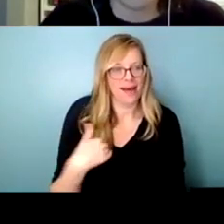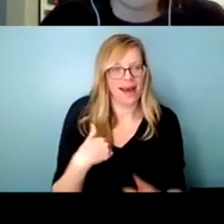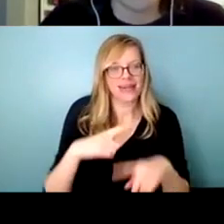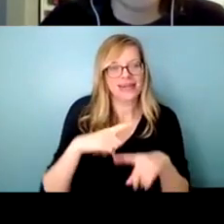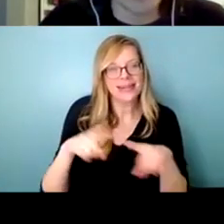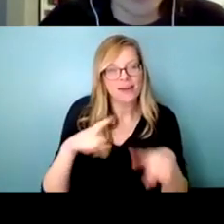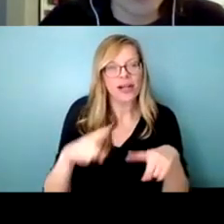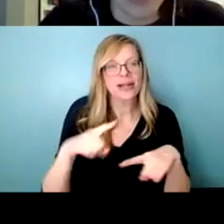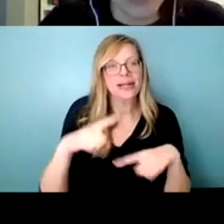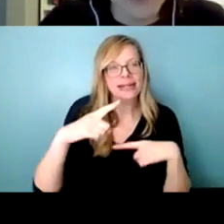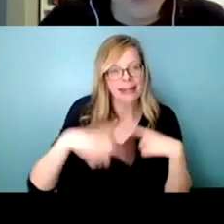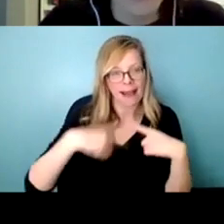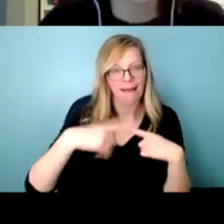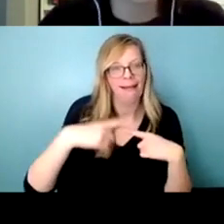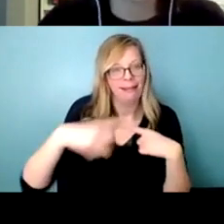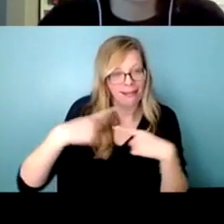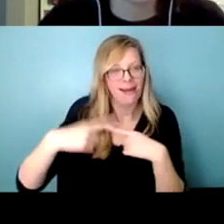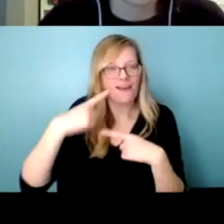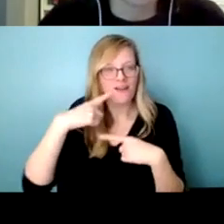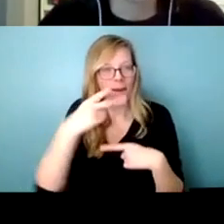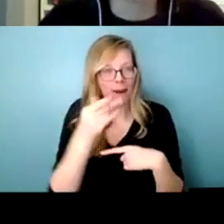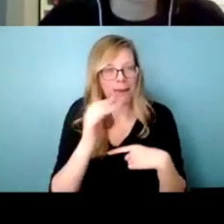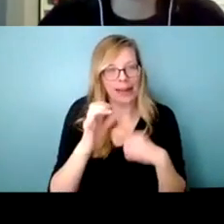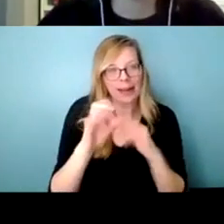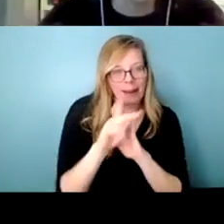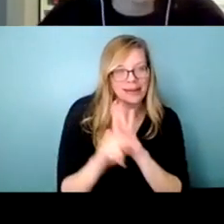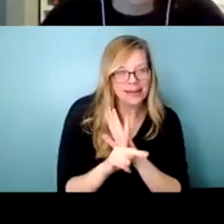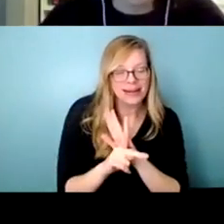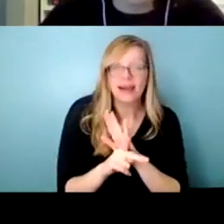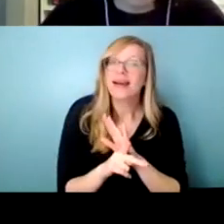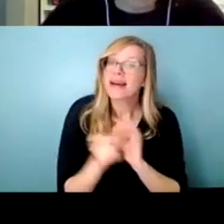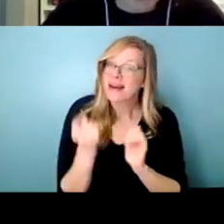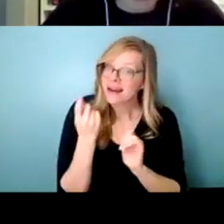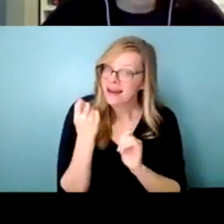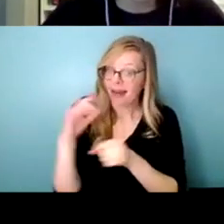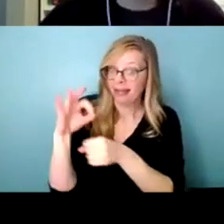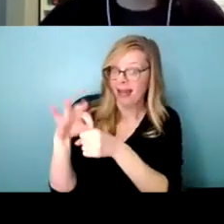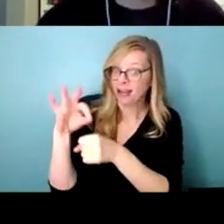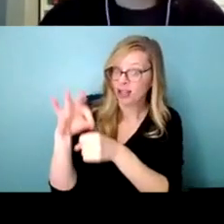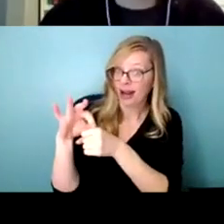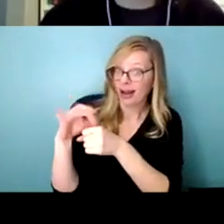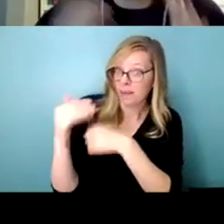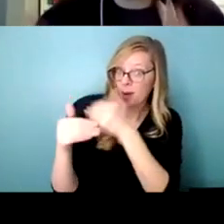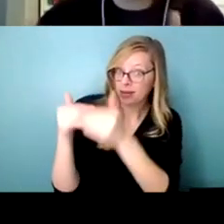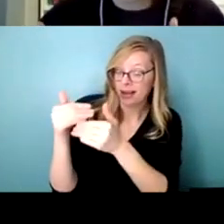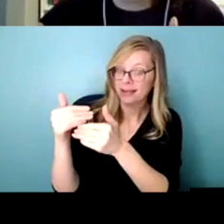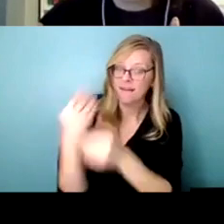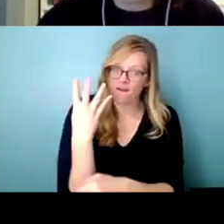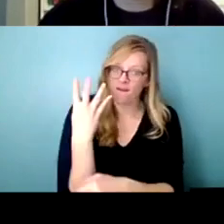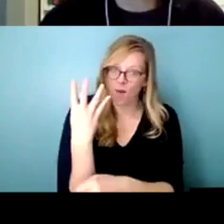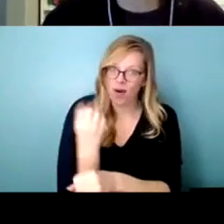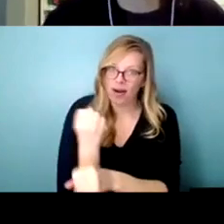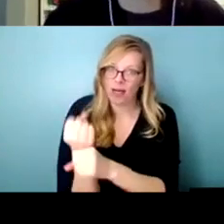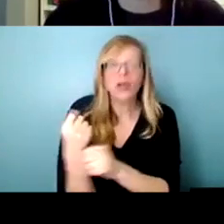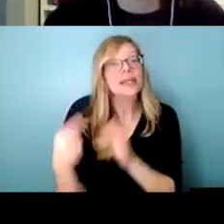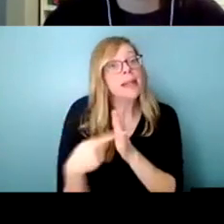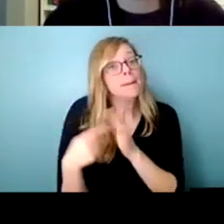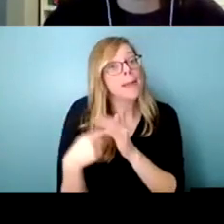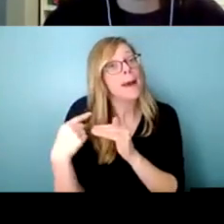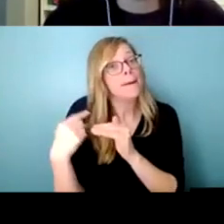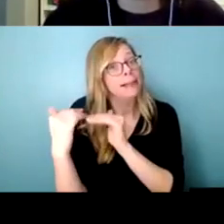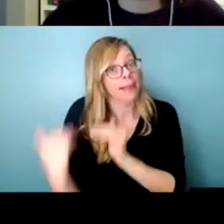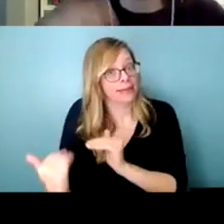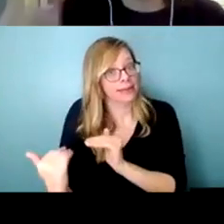in terms of public policy so there's um a four-year election cycle uh or sometimes it can be less if if